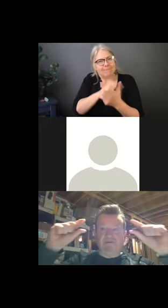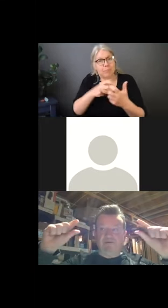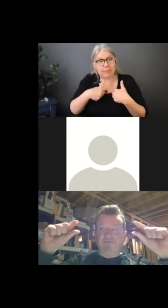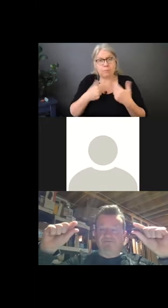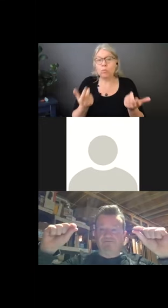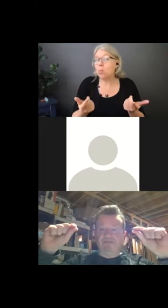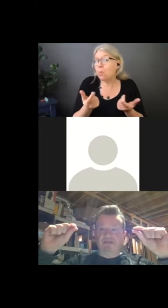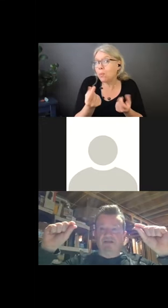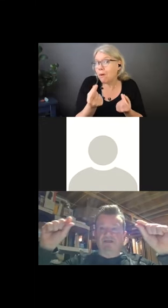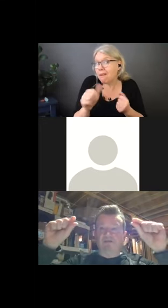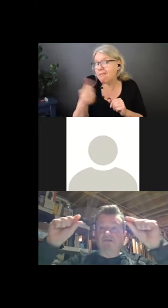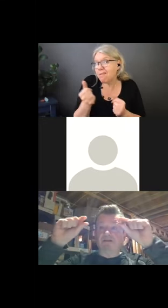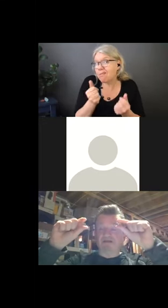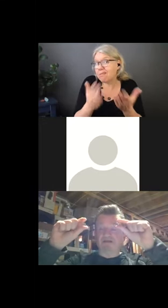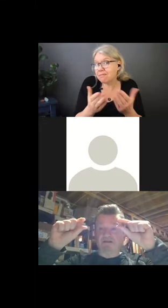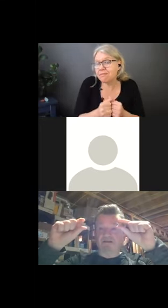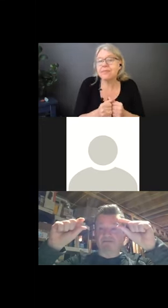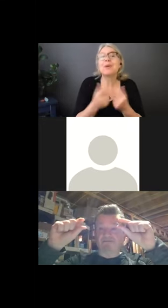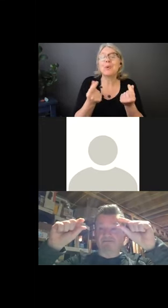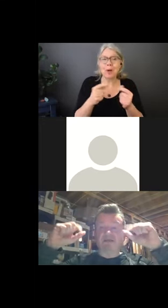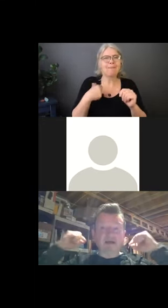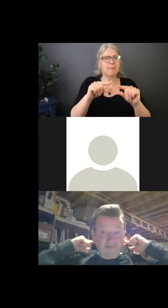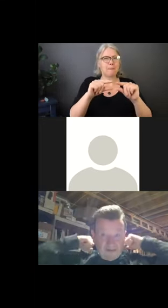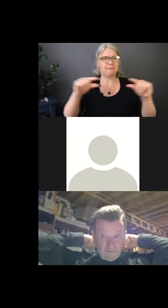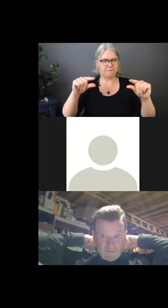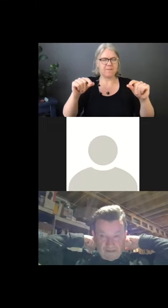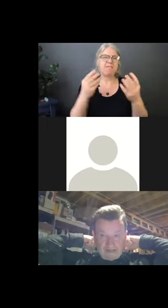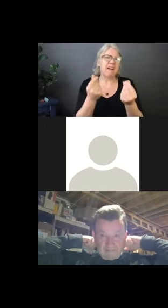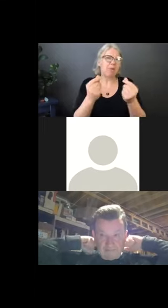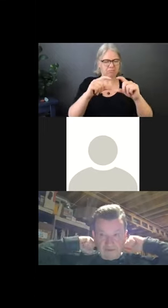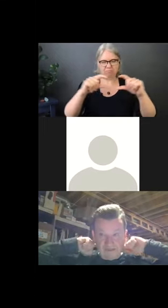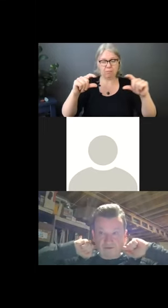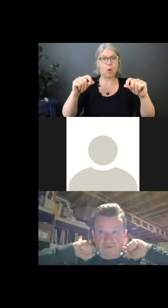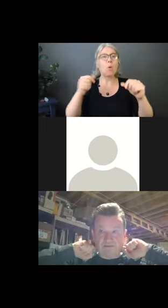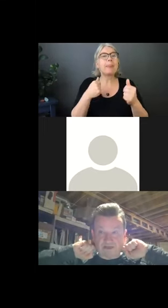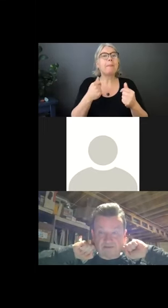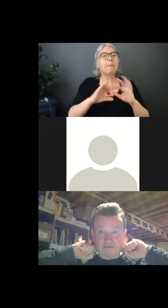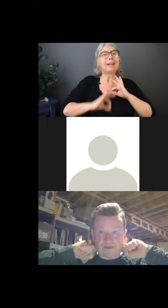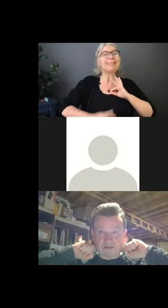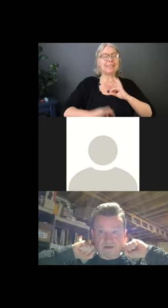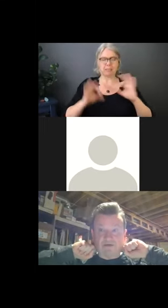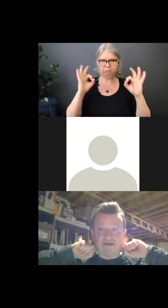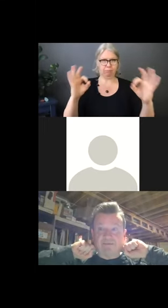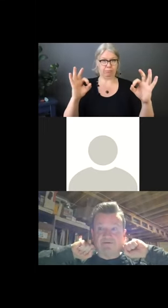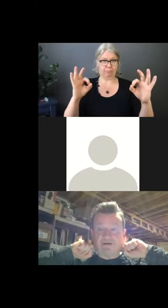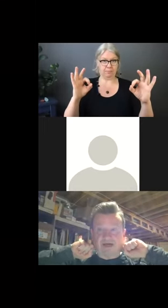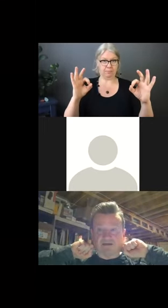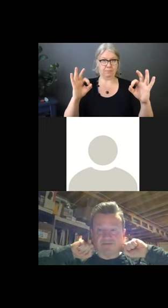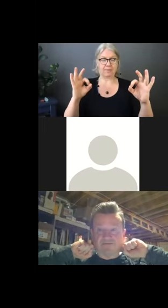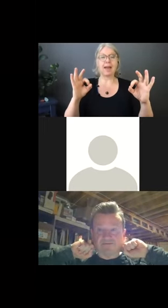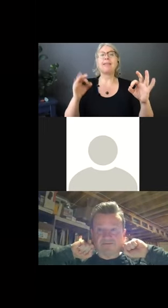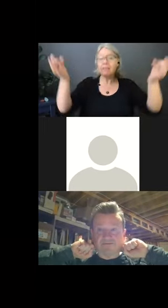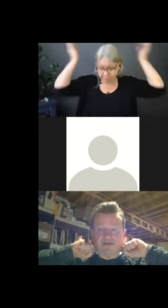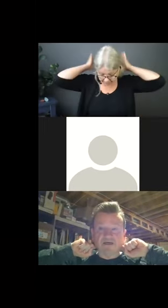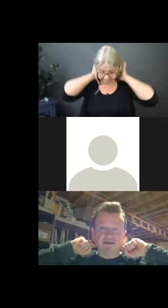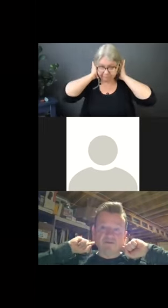piece of material, they sew some buttons on it, and then you put that material with the buttons on it on the nape of your neck.